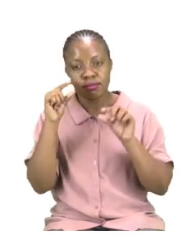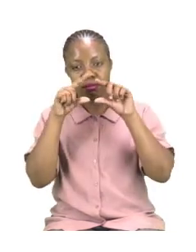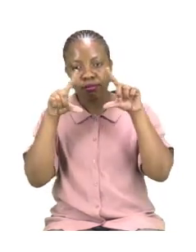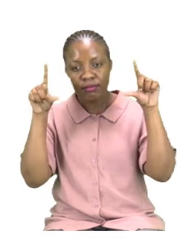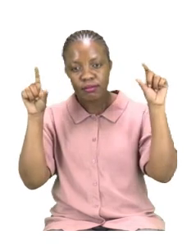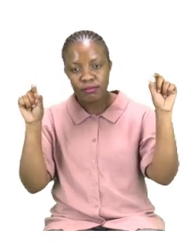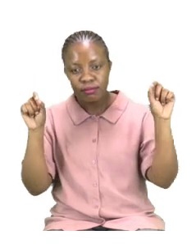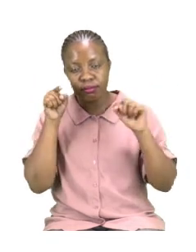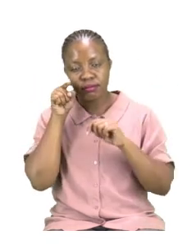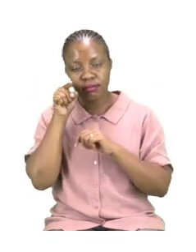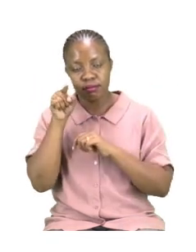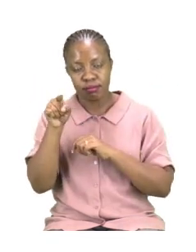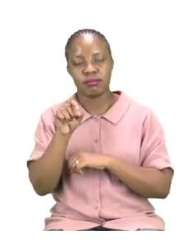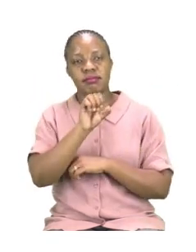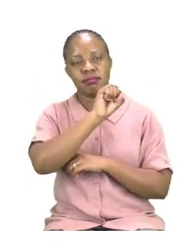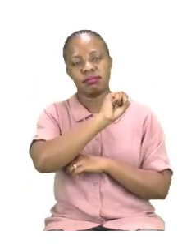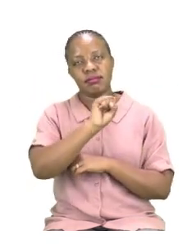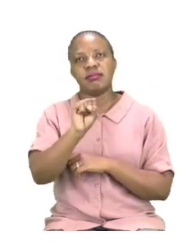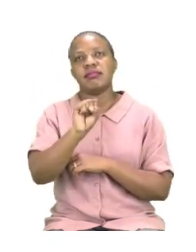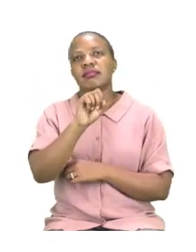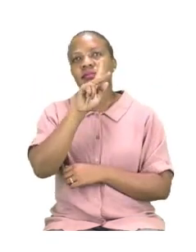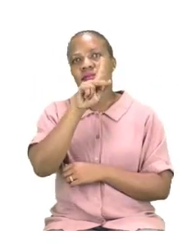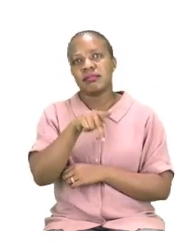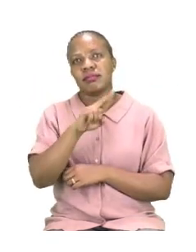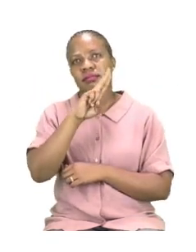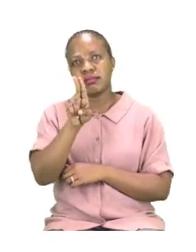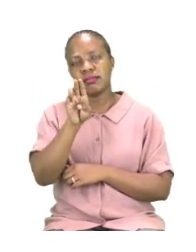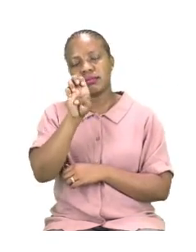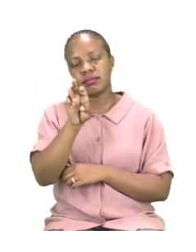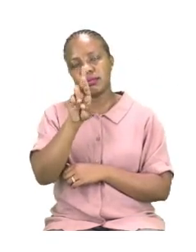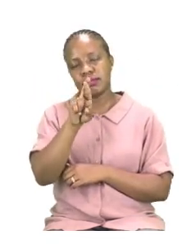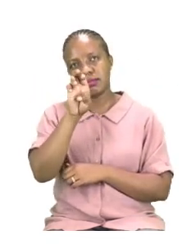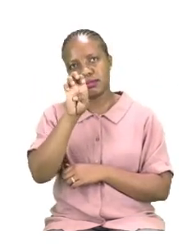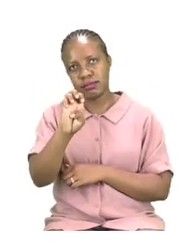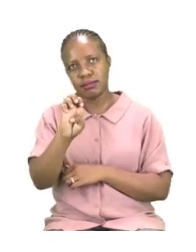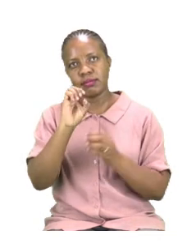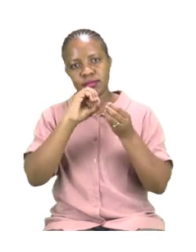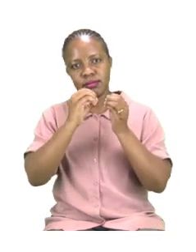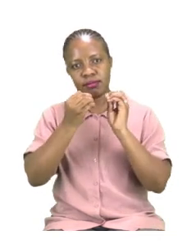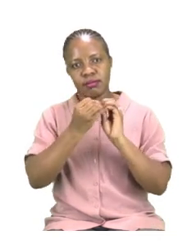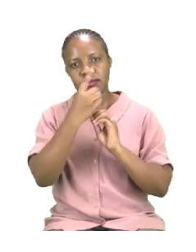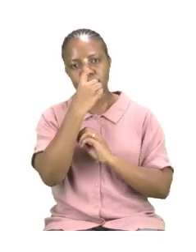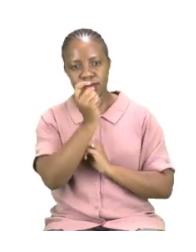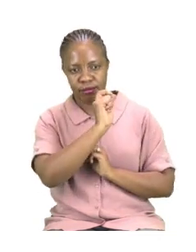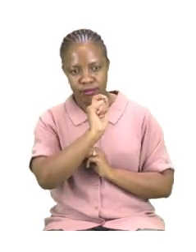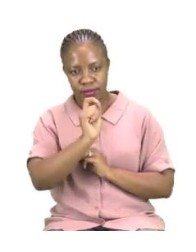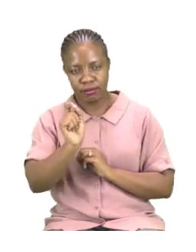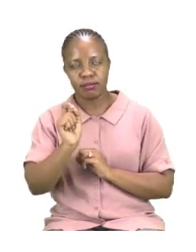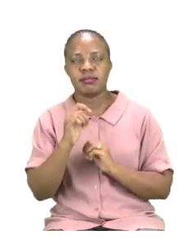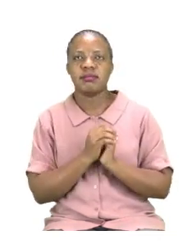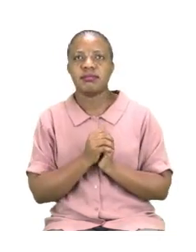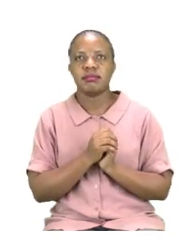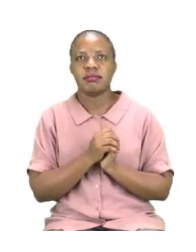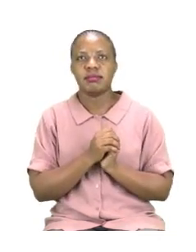-P-H-E-R-E. Sphere. So please write the name